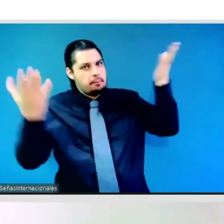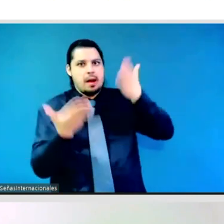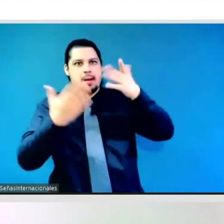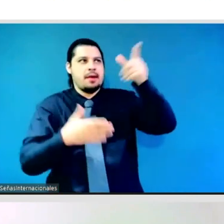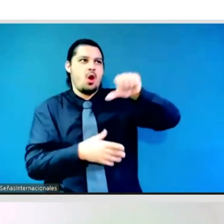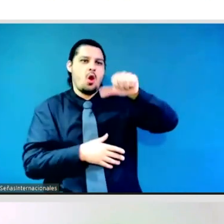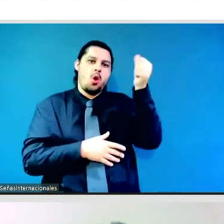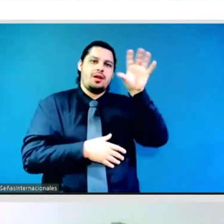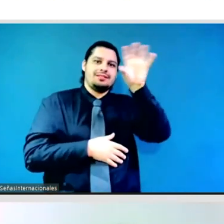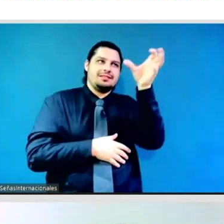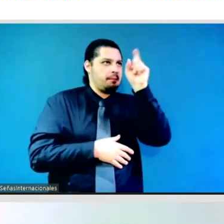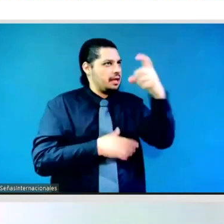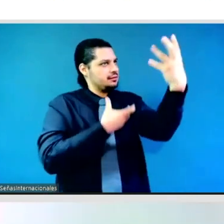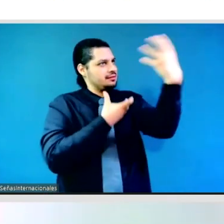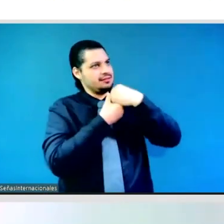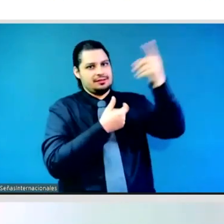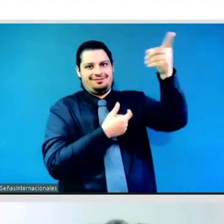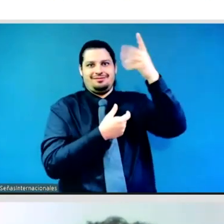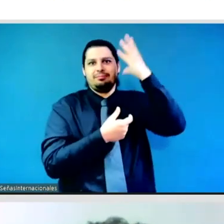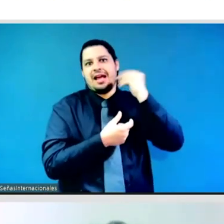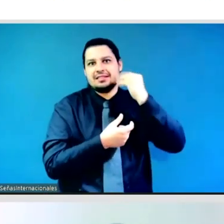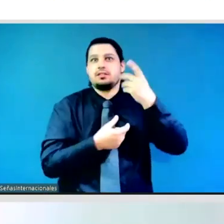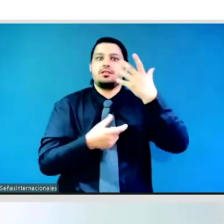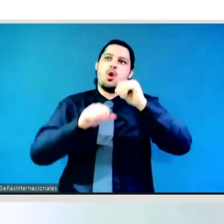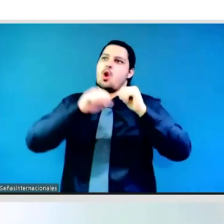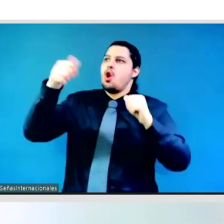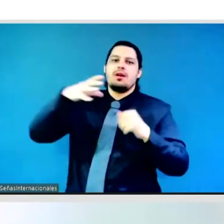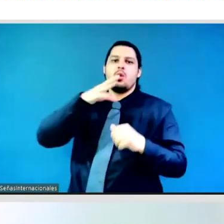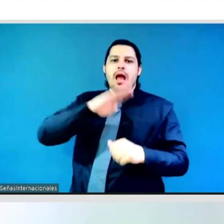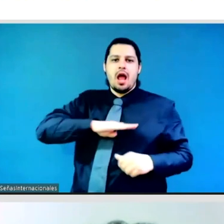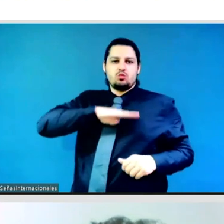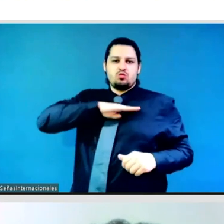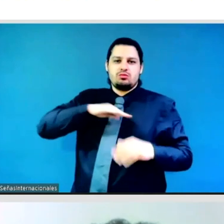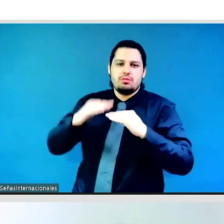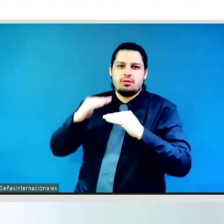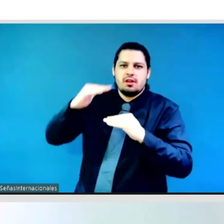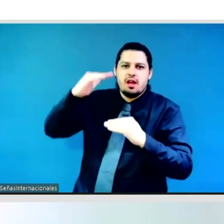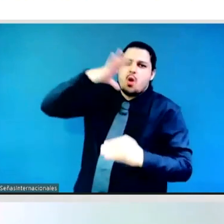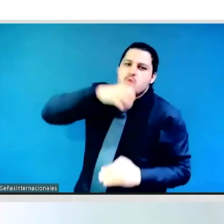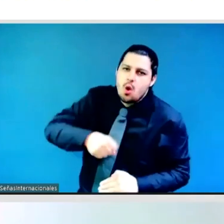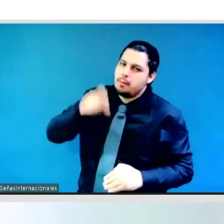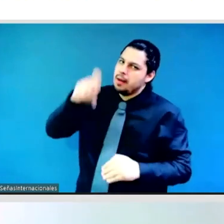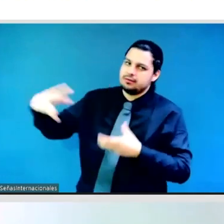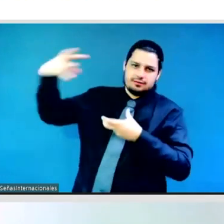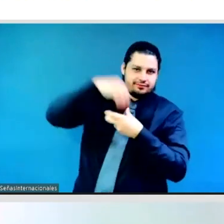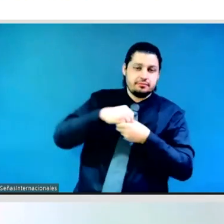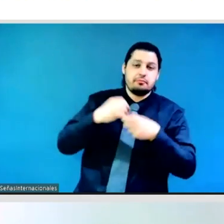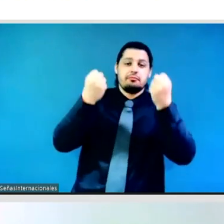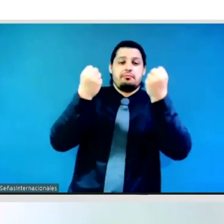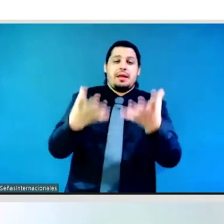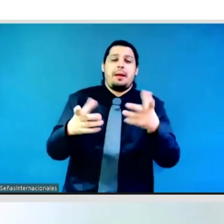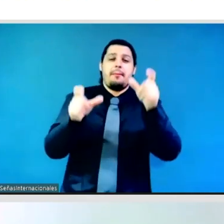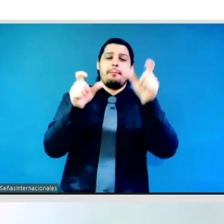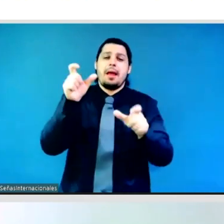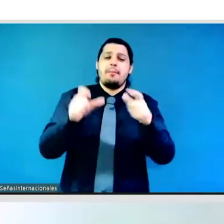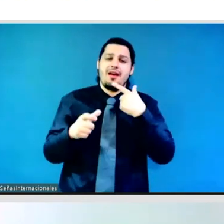spaces, are they actually board members who are young female feminists, you know, so really, you know, putting that out there